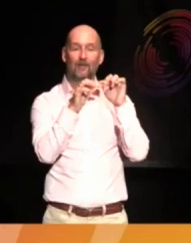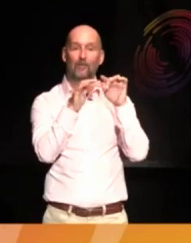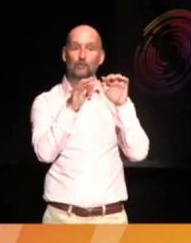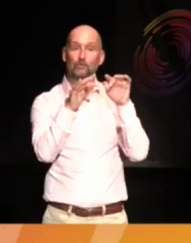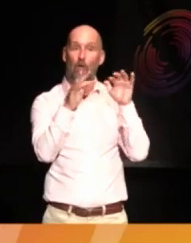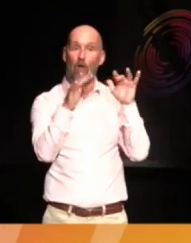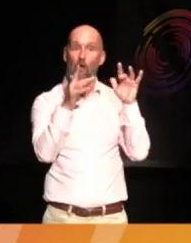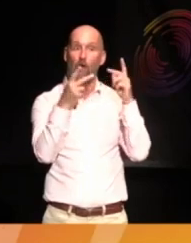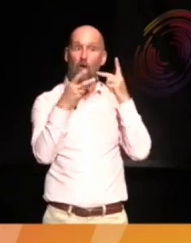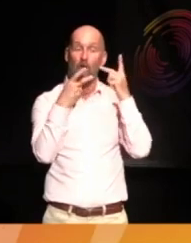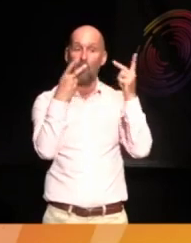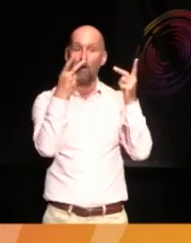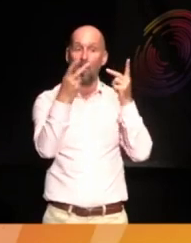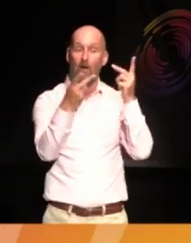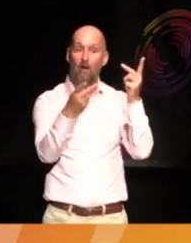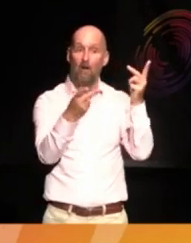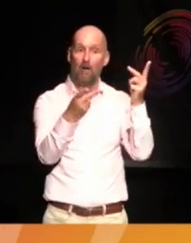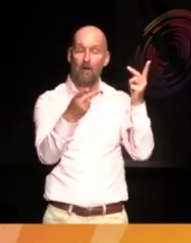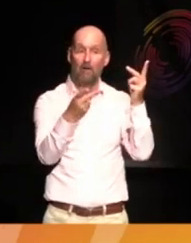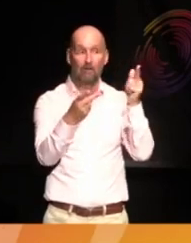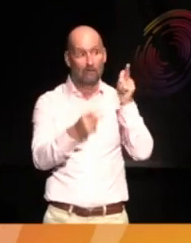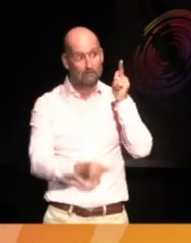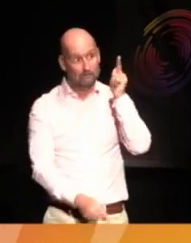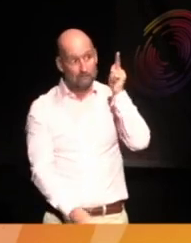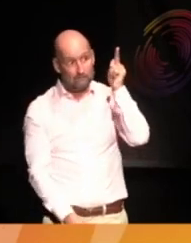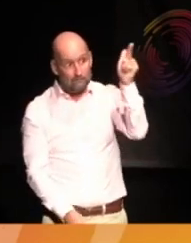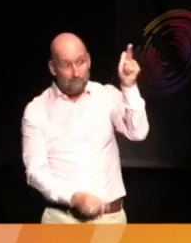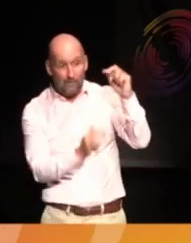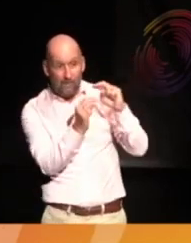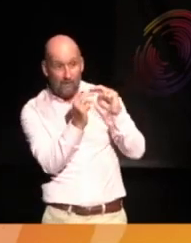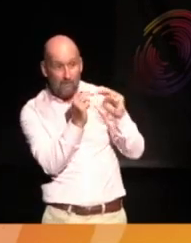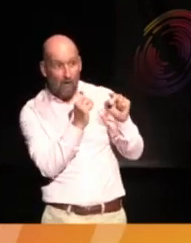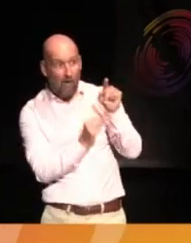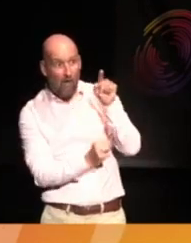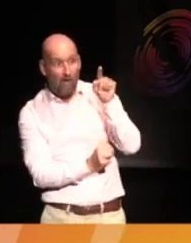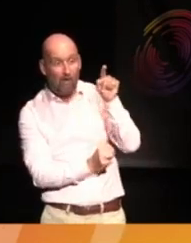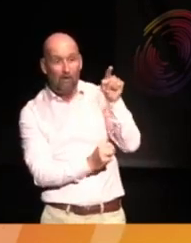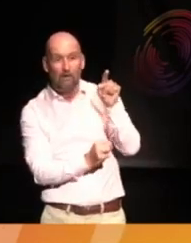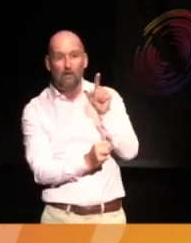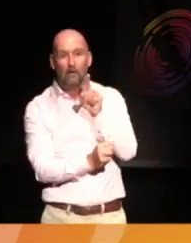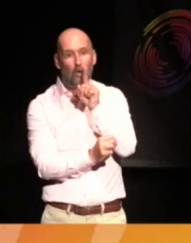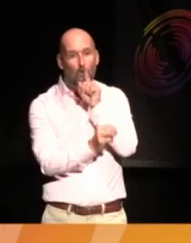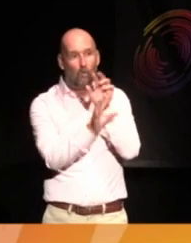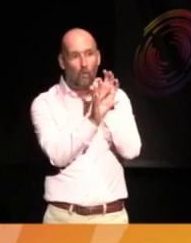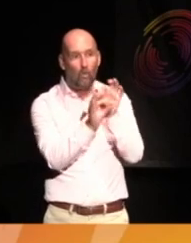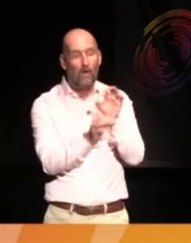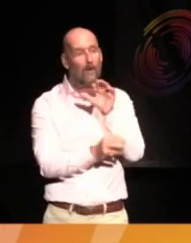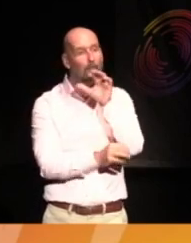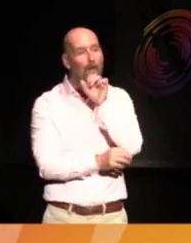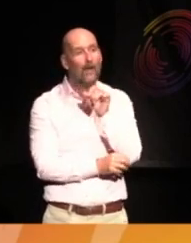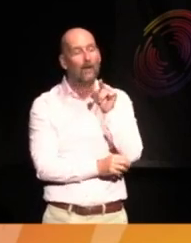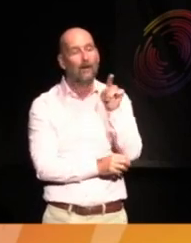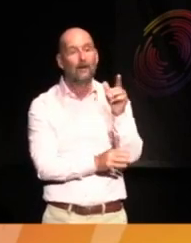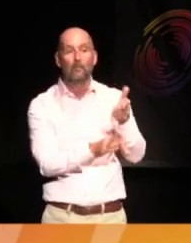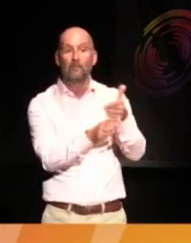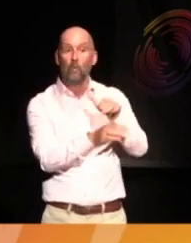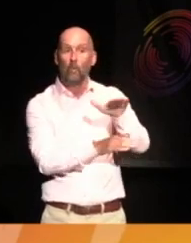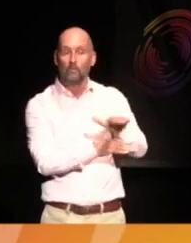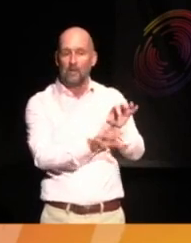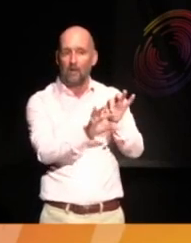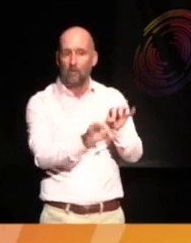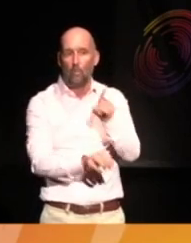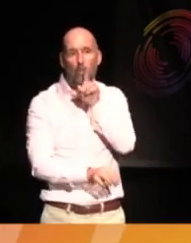And far across the yard, a quiet man who was once a quiet child